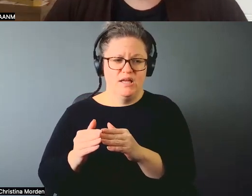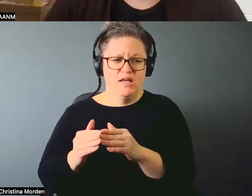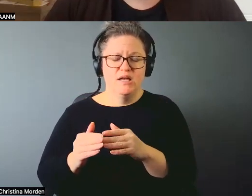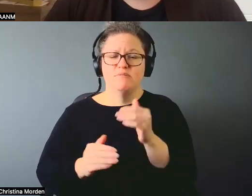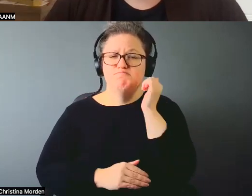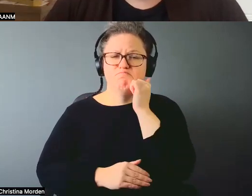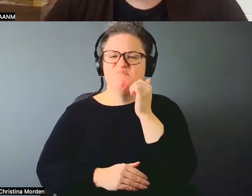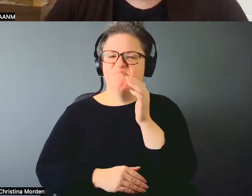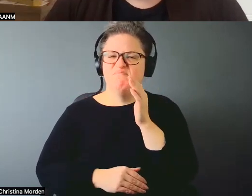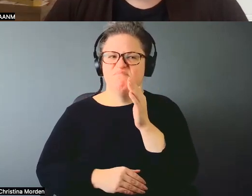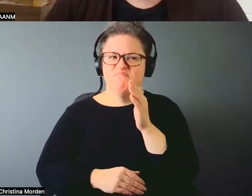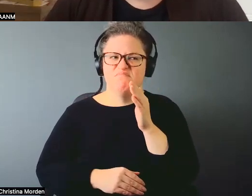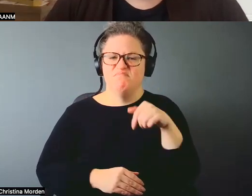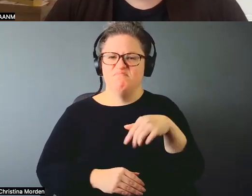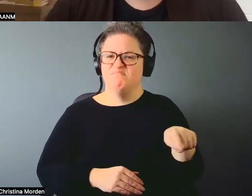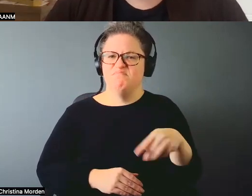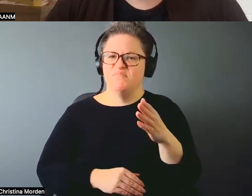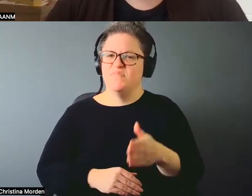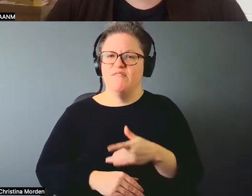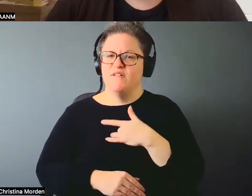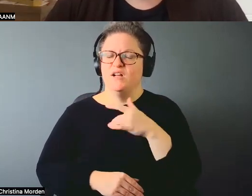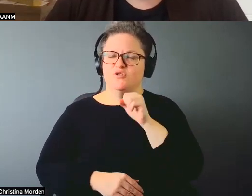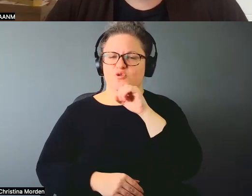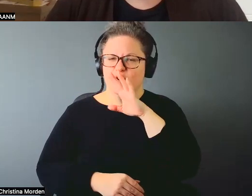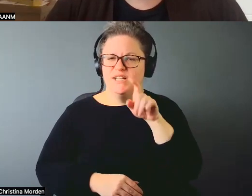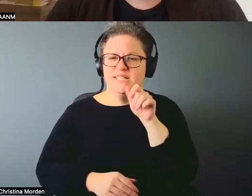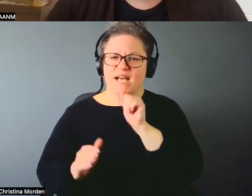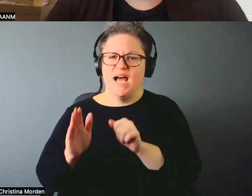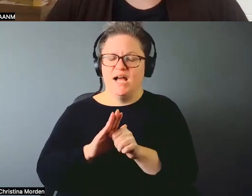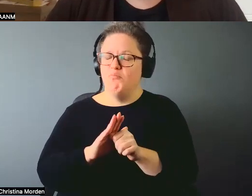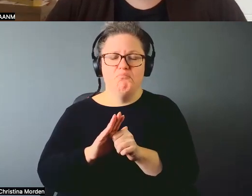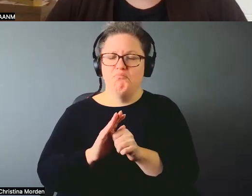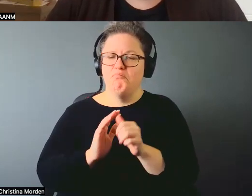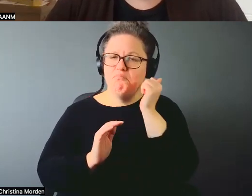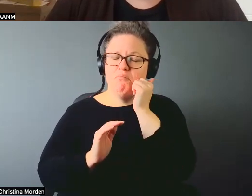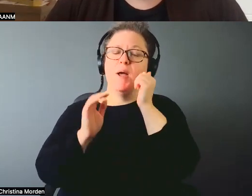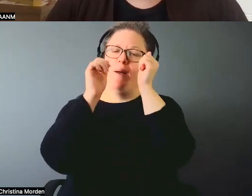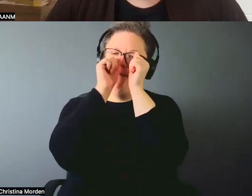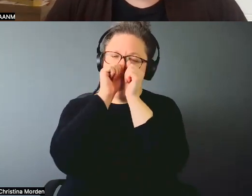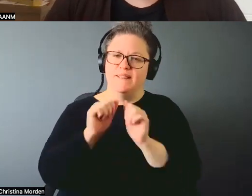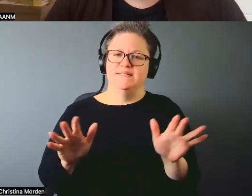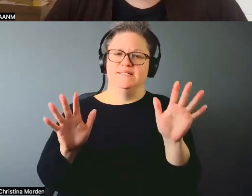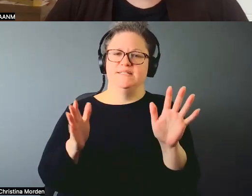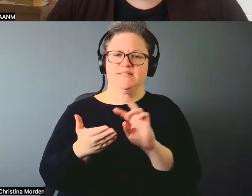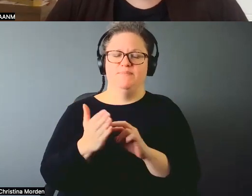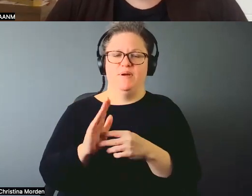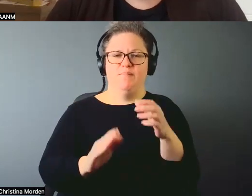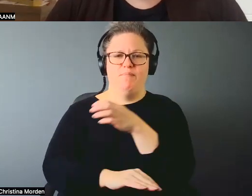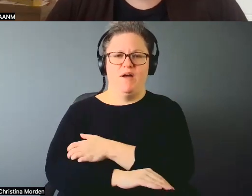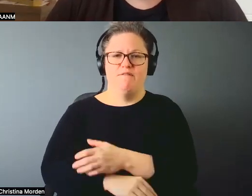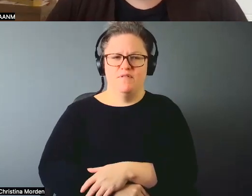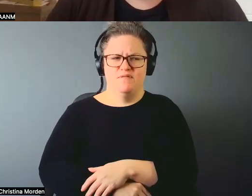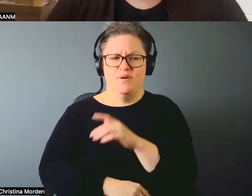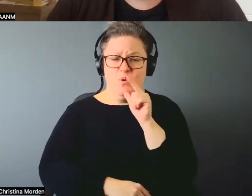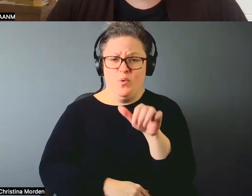thing to hide. It was a blessing. It was powerful. I mean, who else does